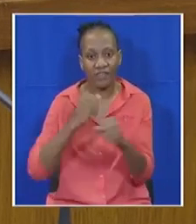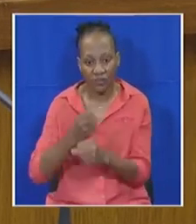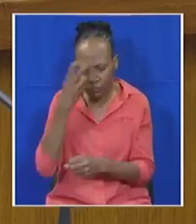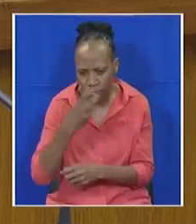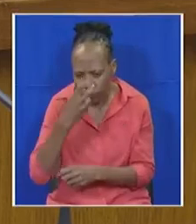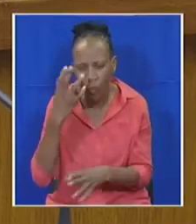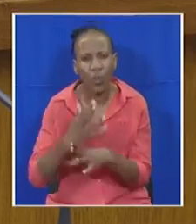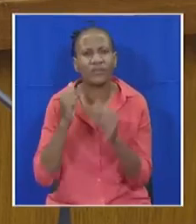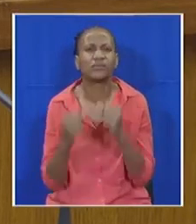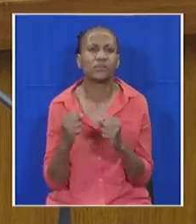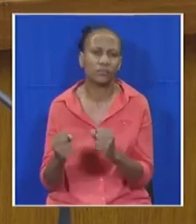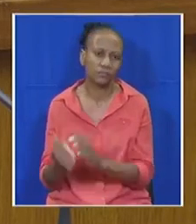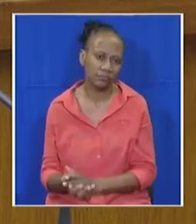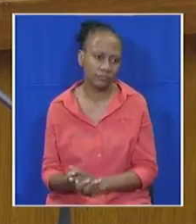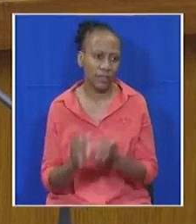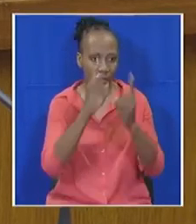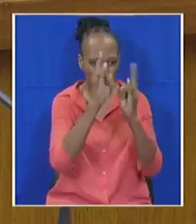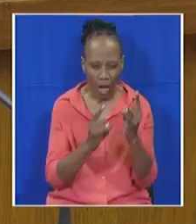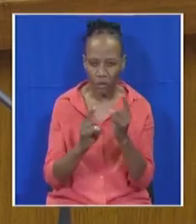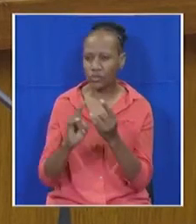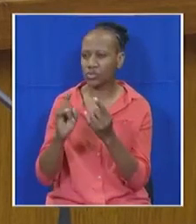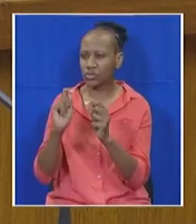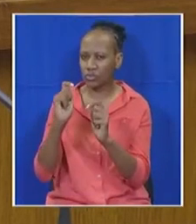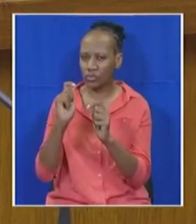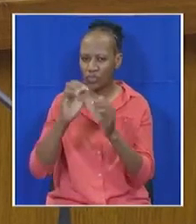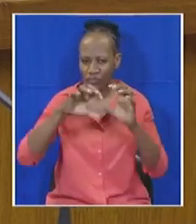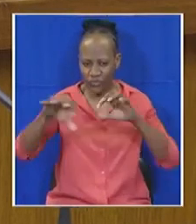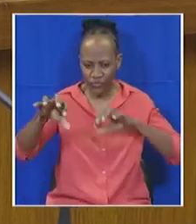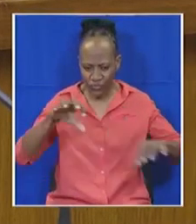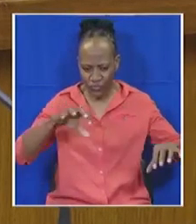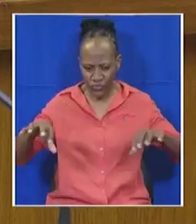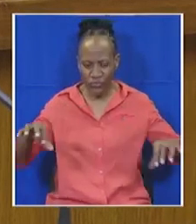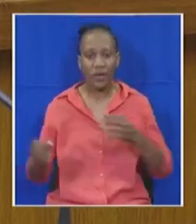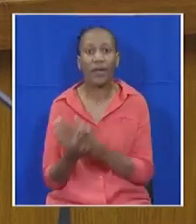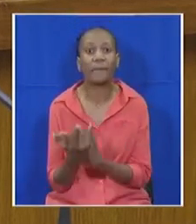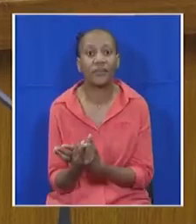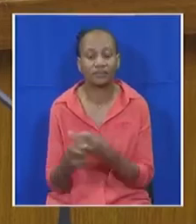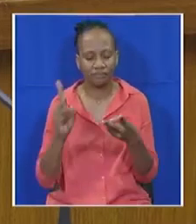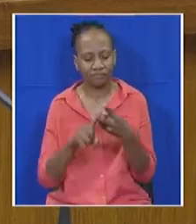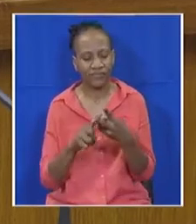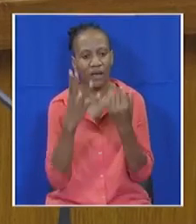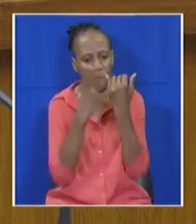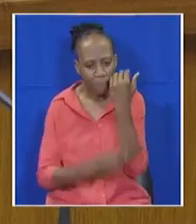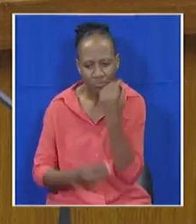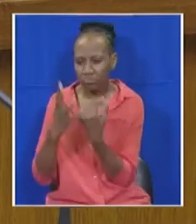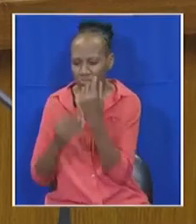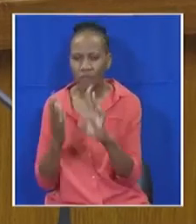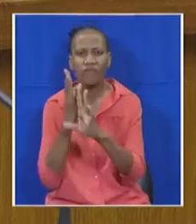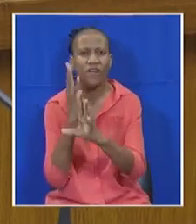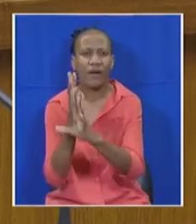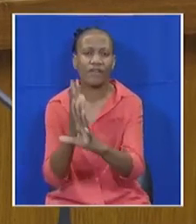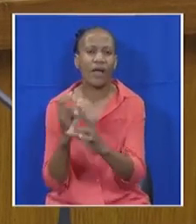Our towns and cities remain divided, spatially and otherwise, and poverty is concentrated in townships,